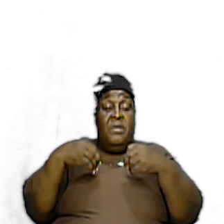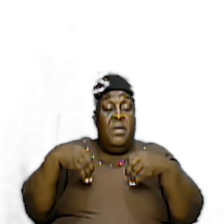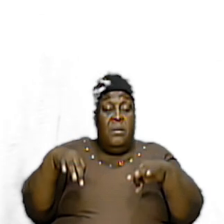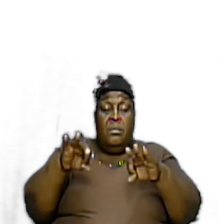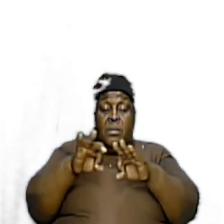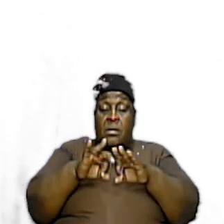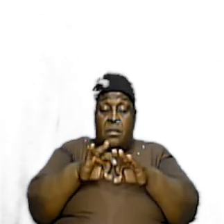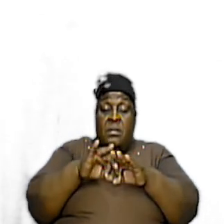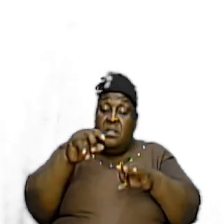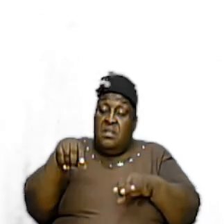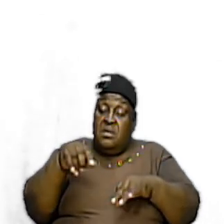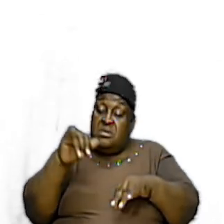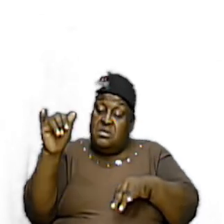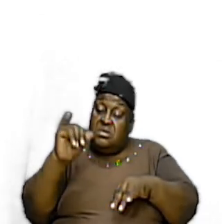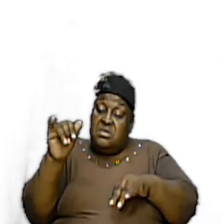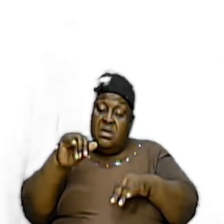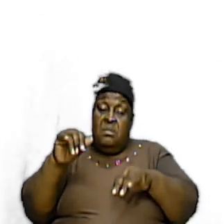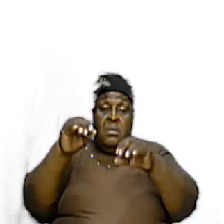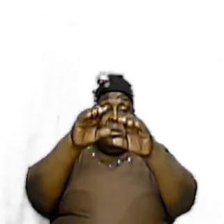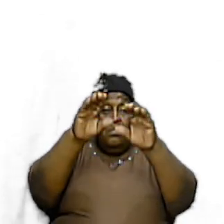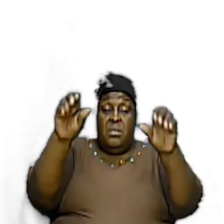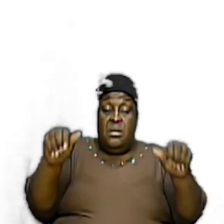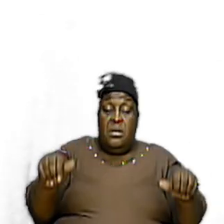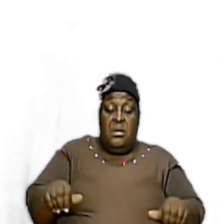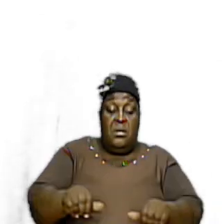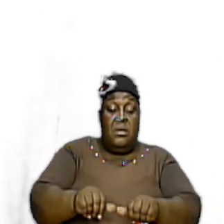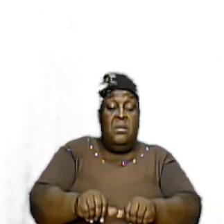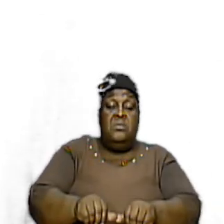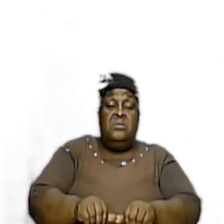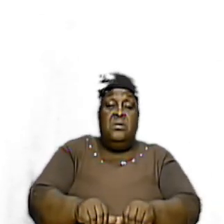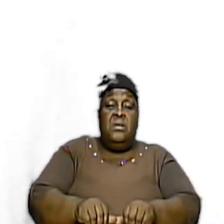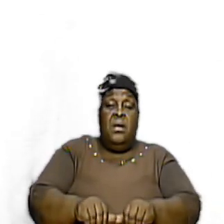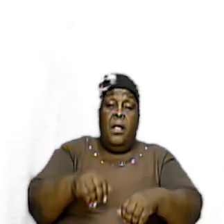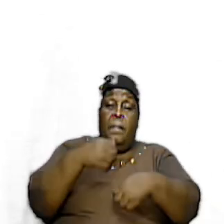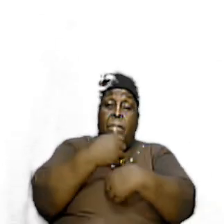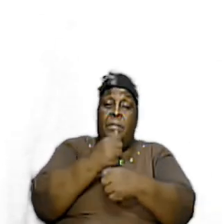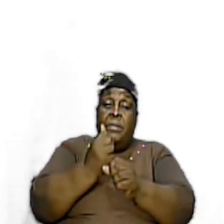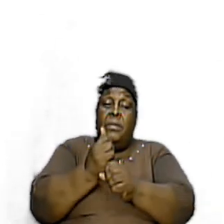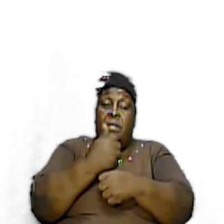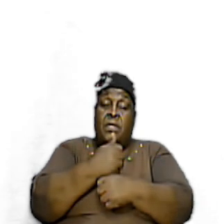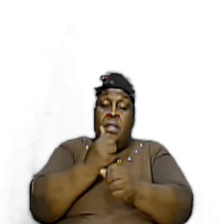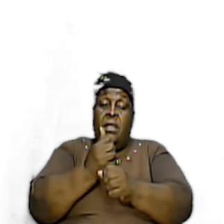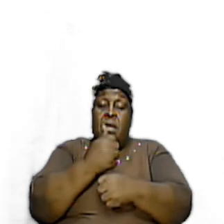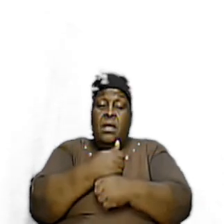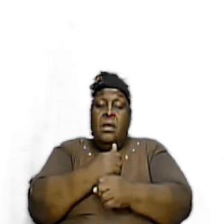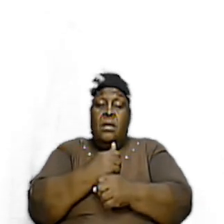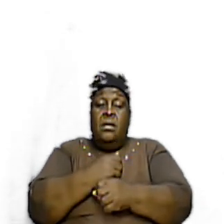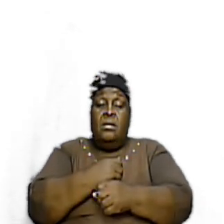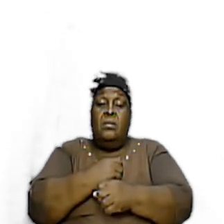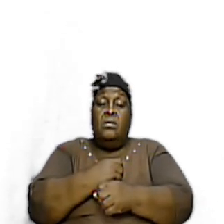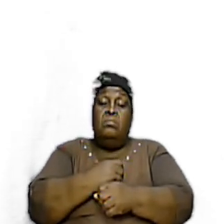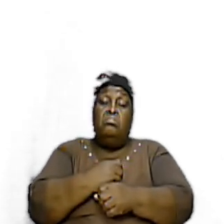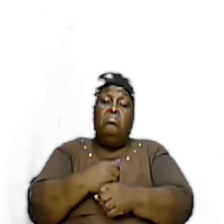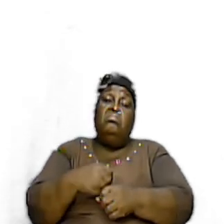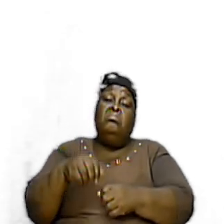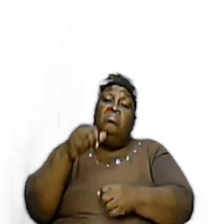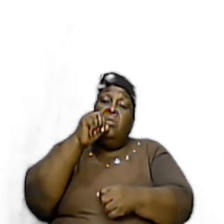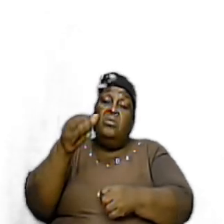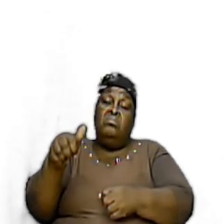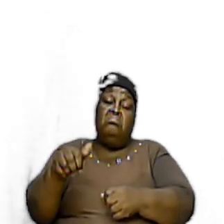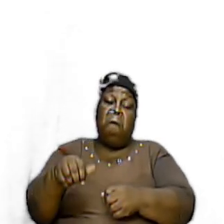Same Application Can Be Made In Regard To A Local Assembly